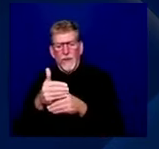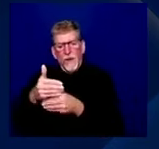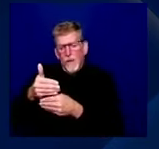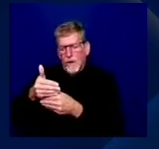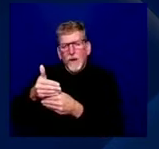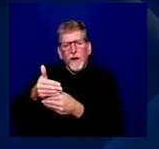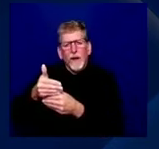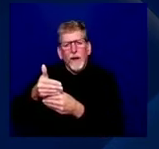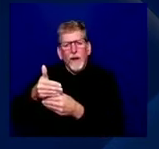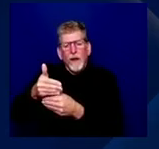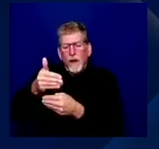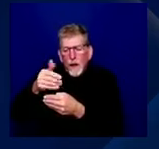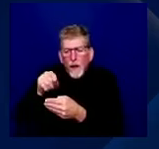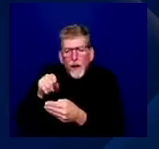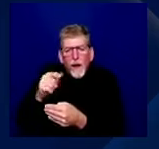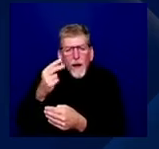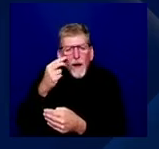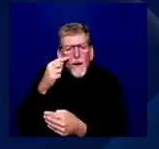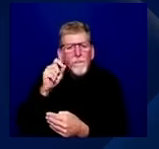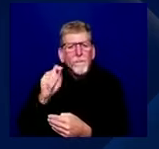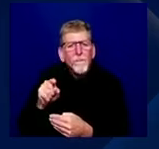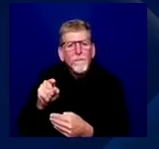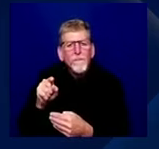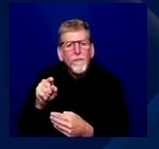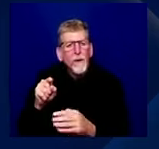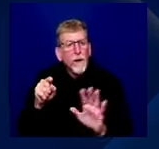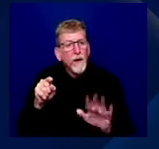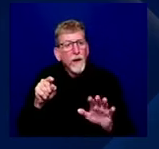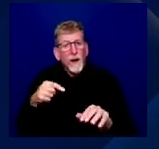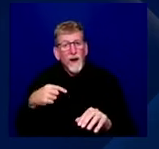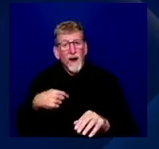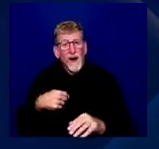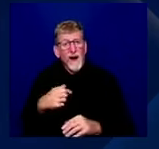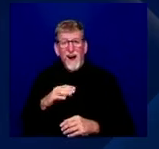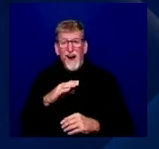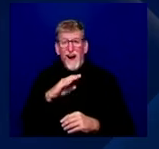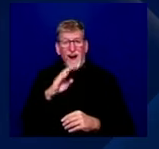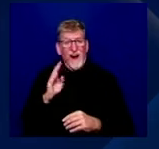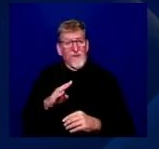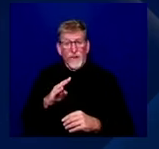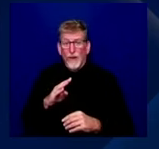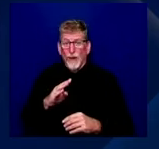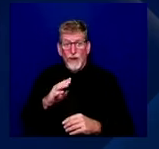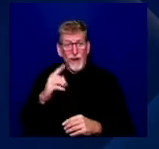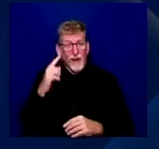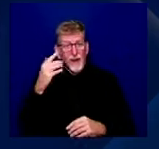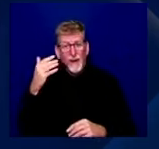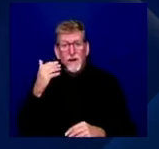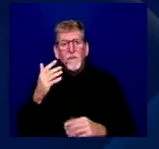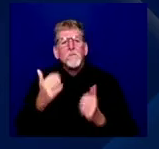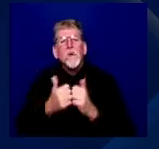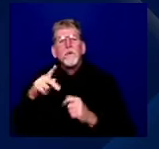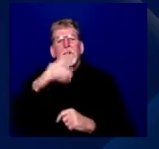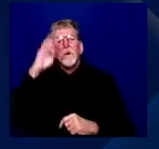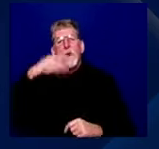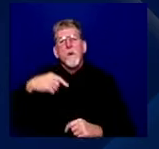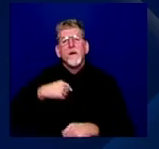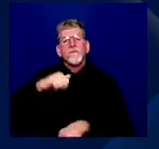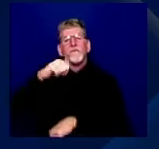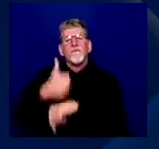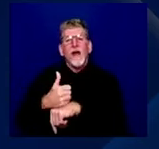that I never would have otherwise gotten. Most people know me for creating Reddit, I run a venture capital firm now called 776.